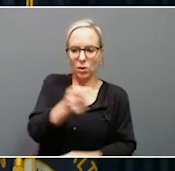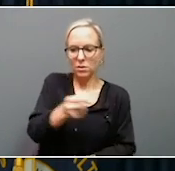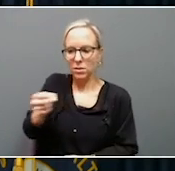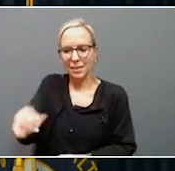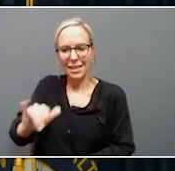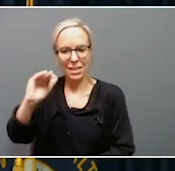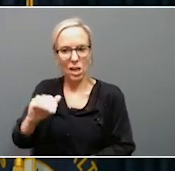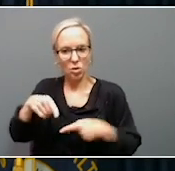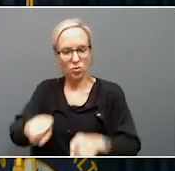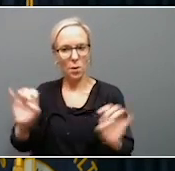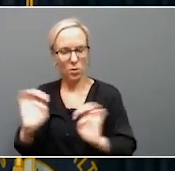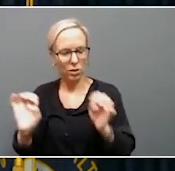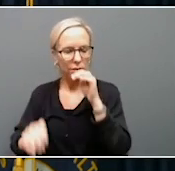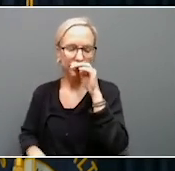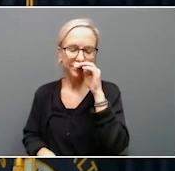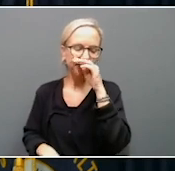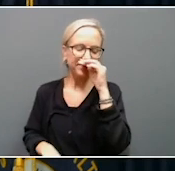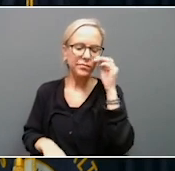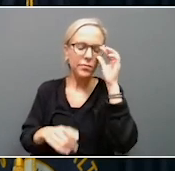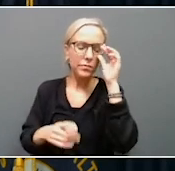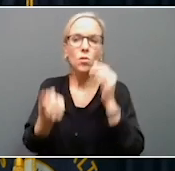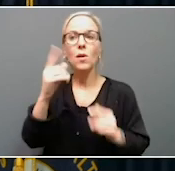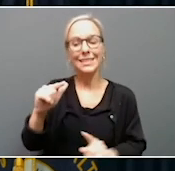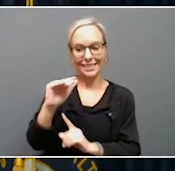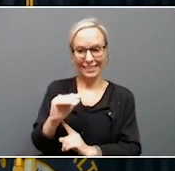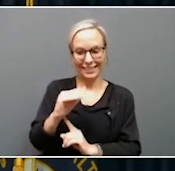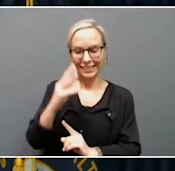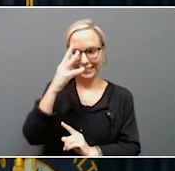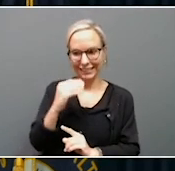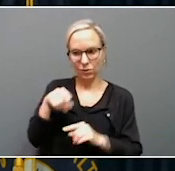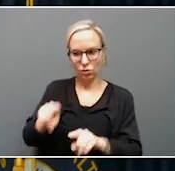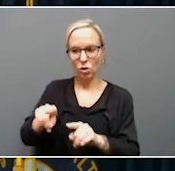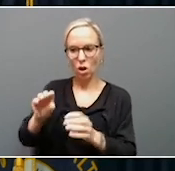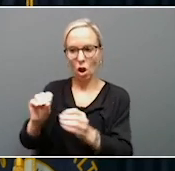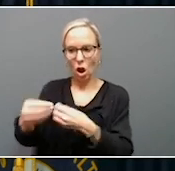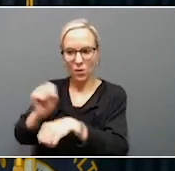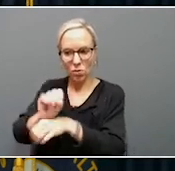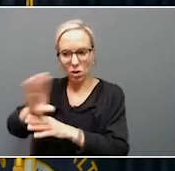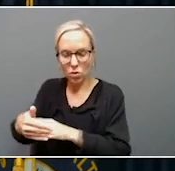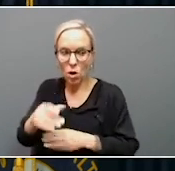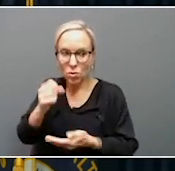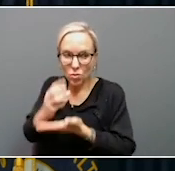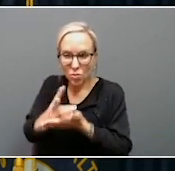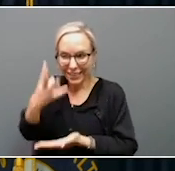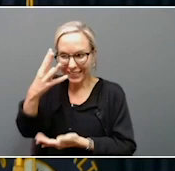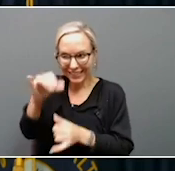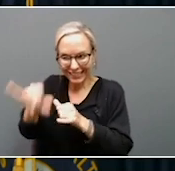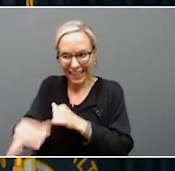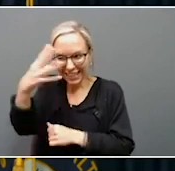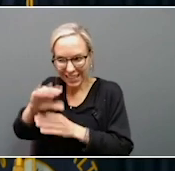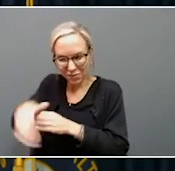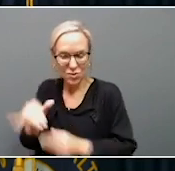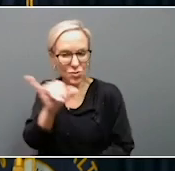when we're talking about one of these children staying a night in an office building, there's a social worker staying there with them, too, that are away from their family. This